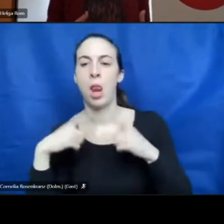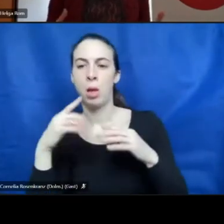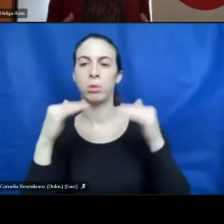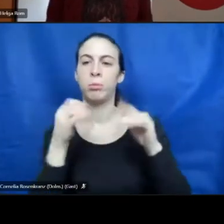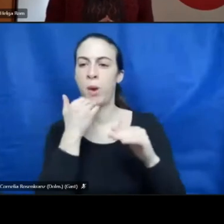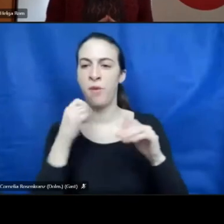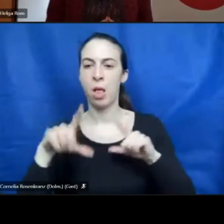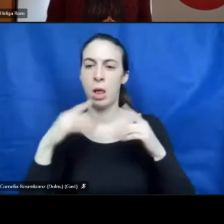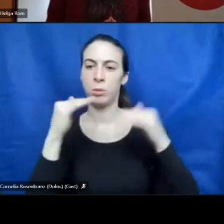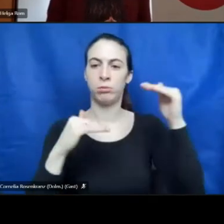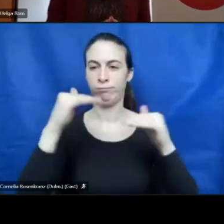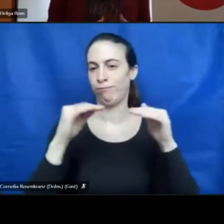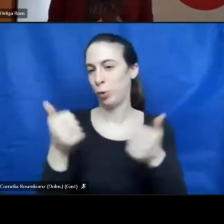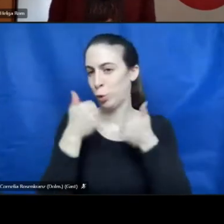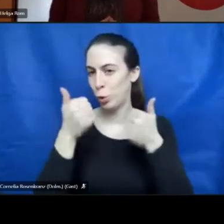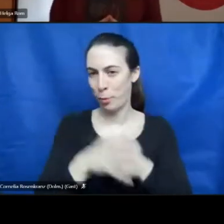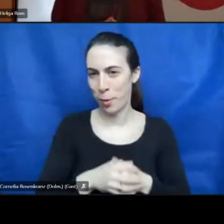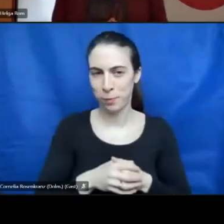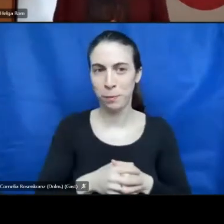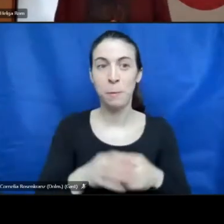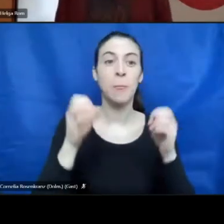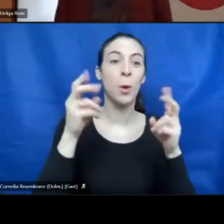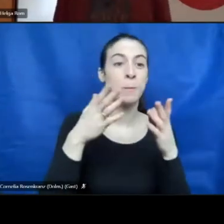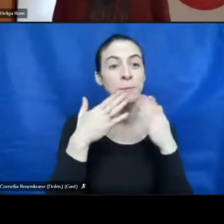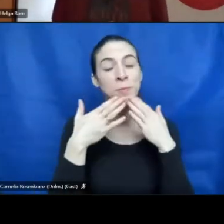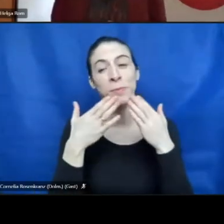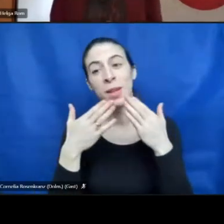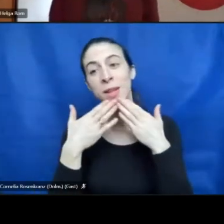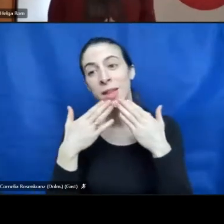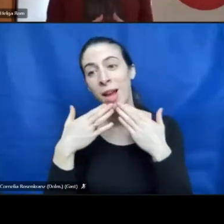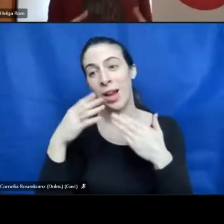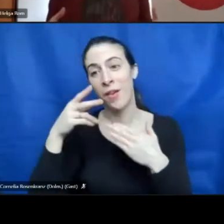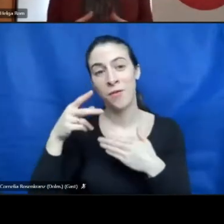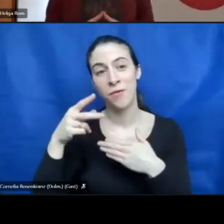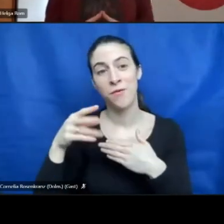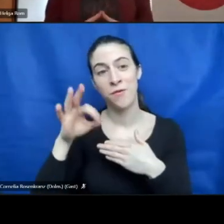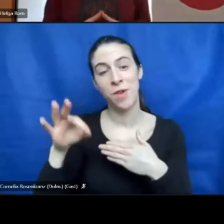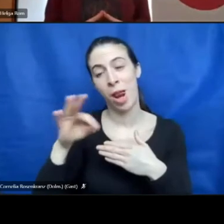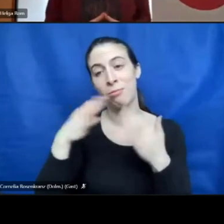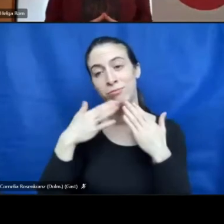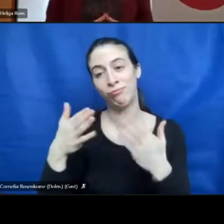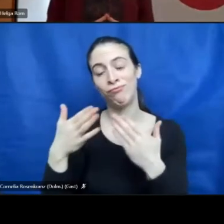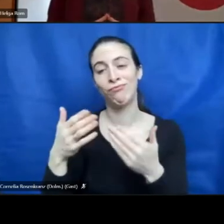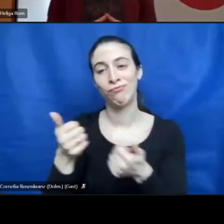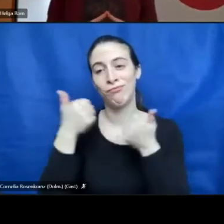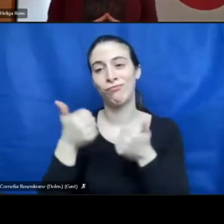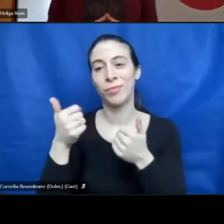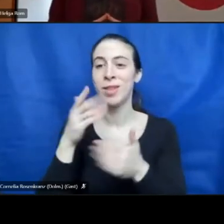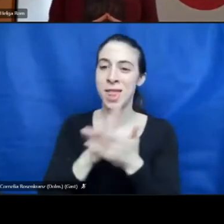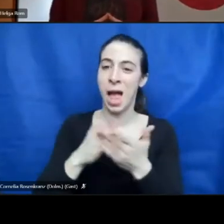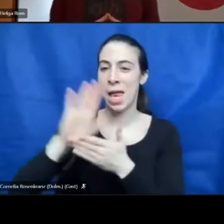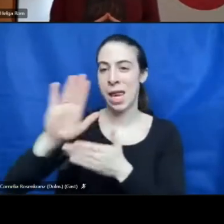Thank you very much, Philippe, for sharing your life and your thoughts with us.